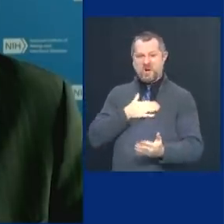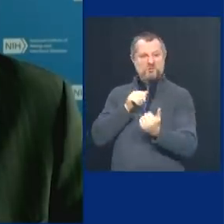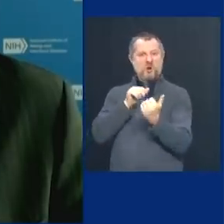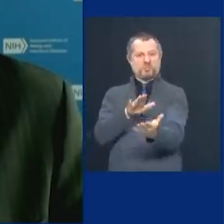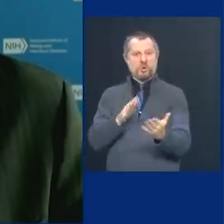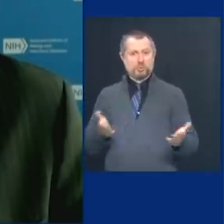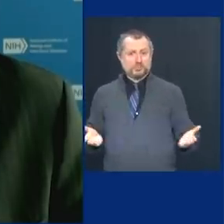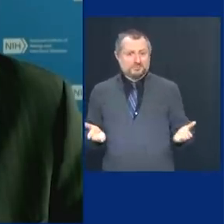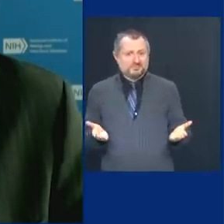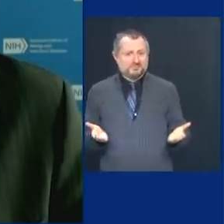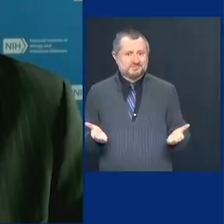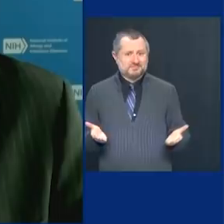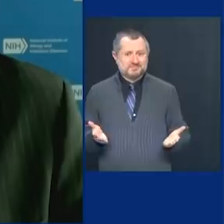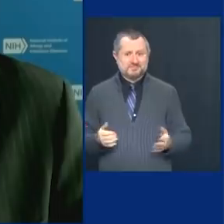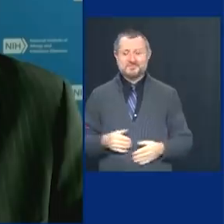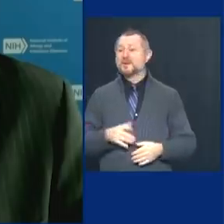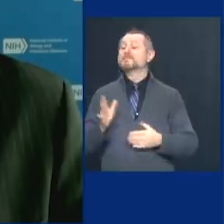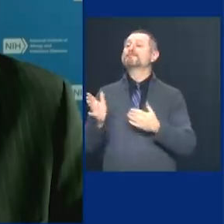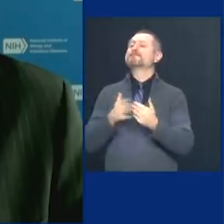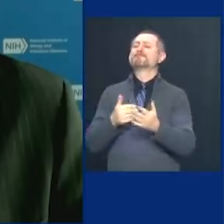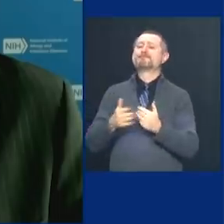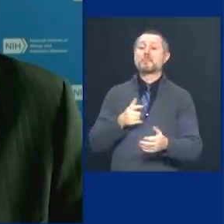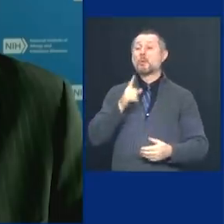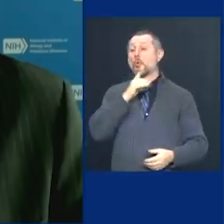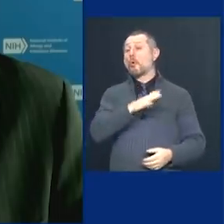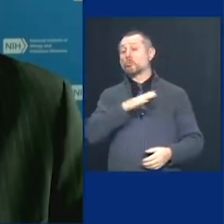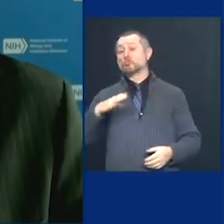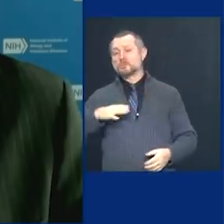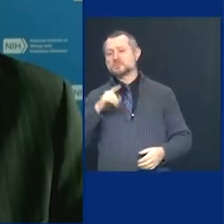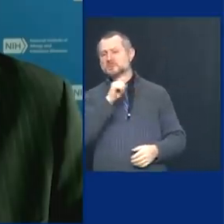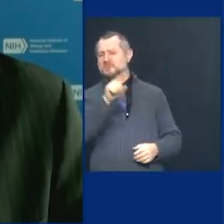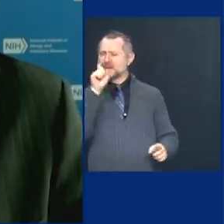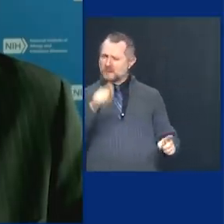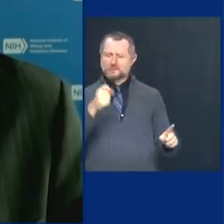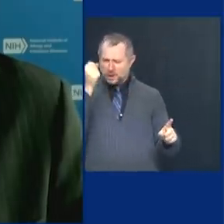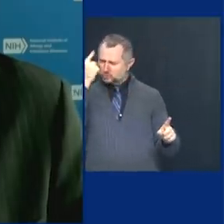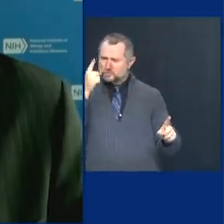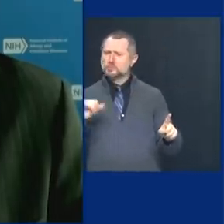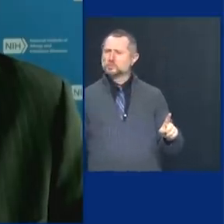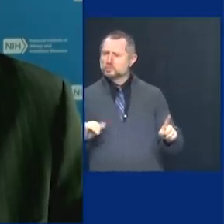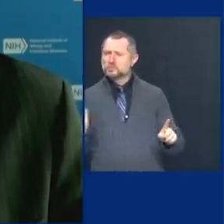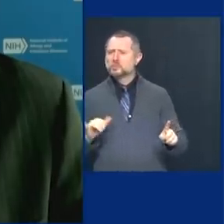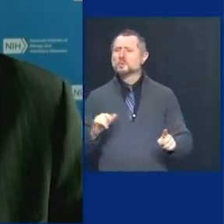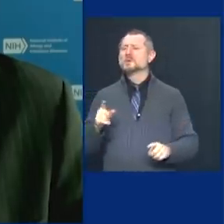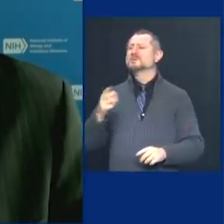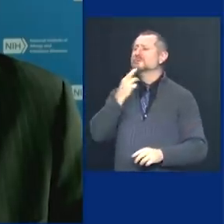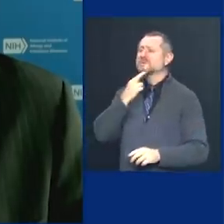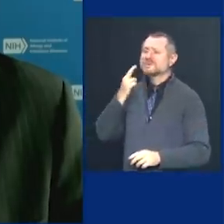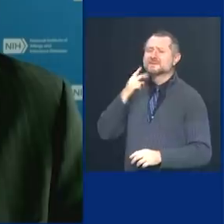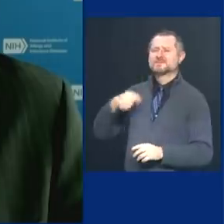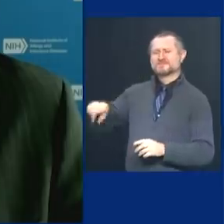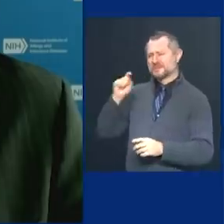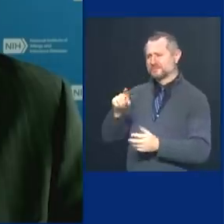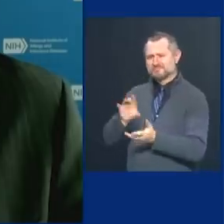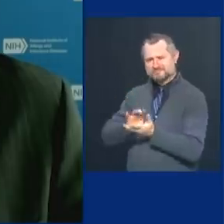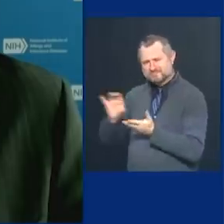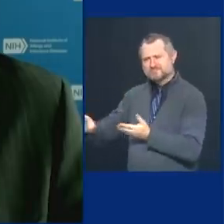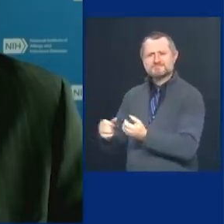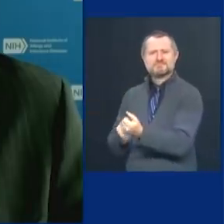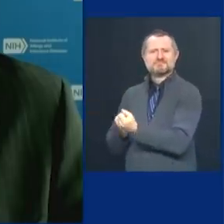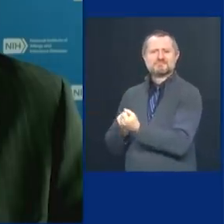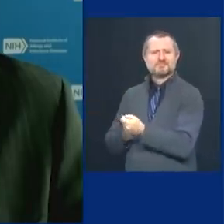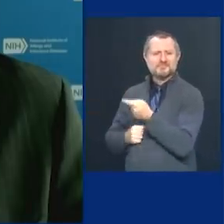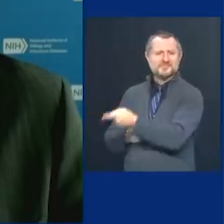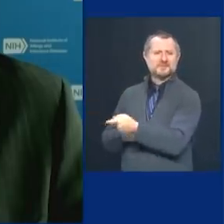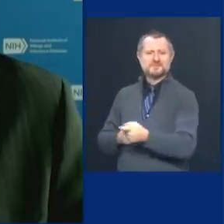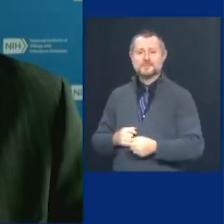But the Congress, Washington, also has to understand those bars, those restaurants, they need financial assistance because this